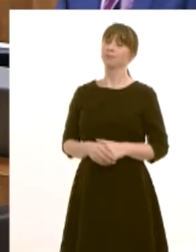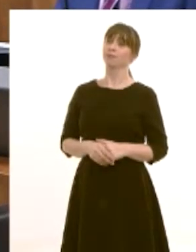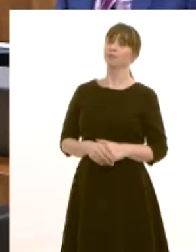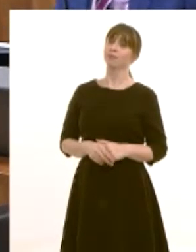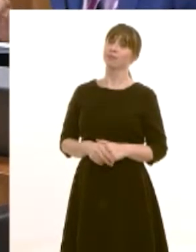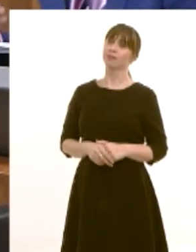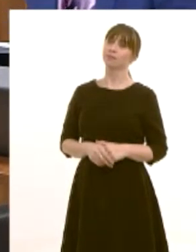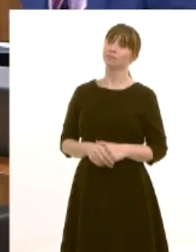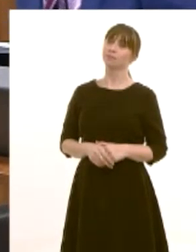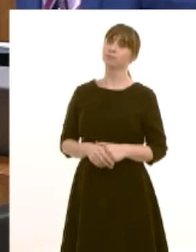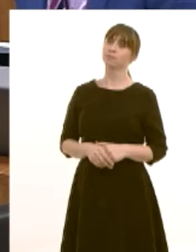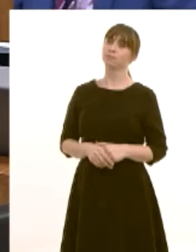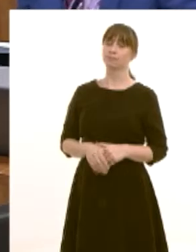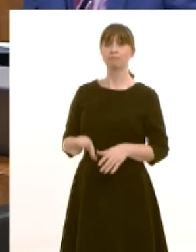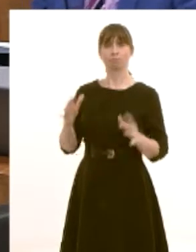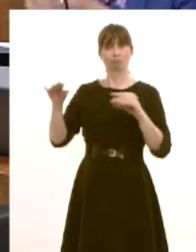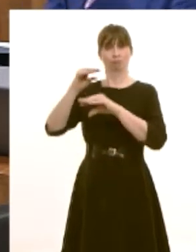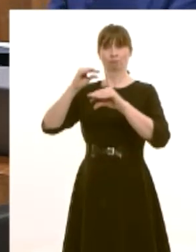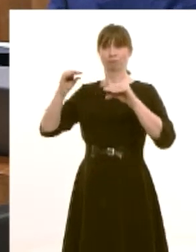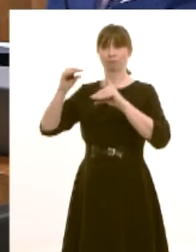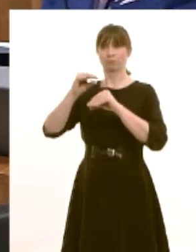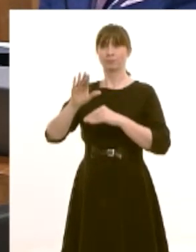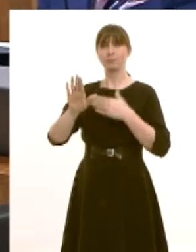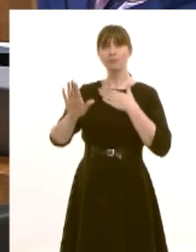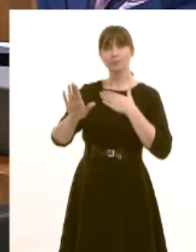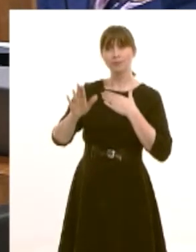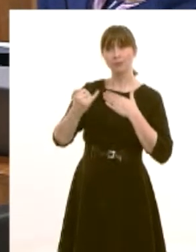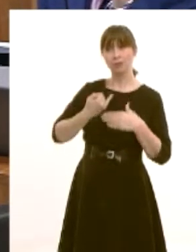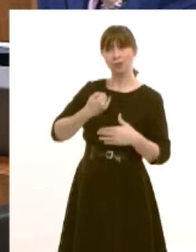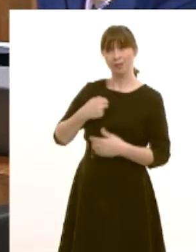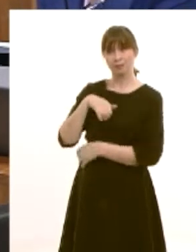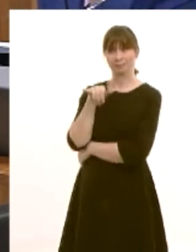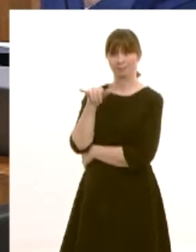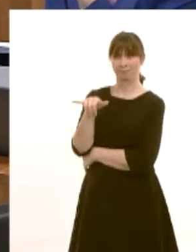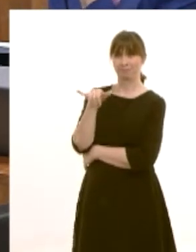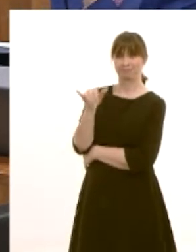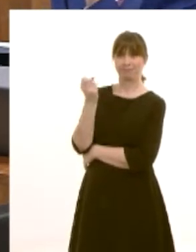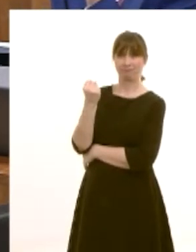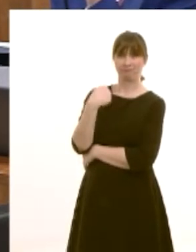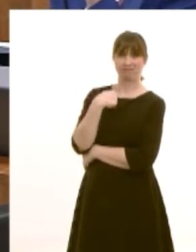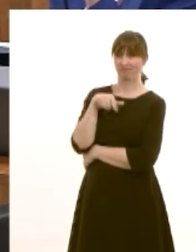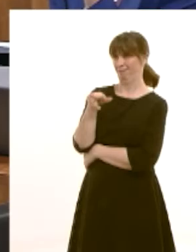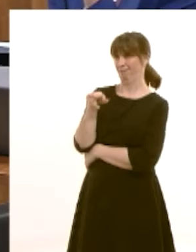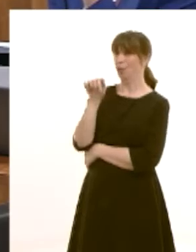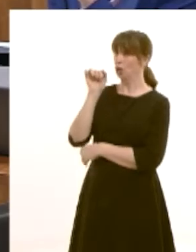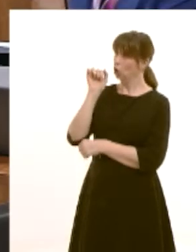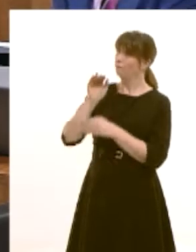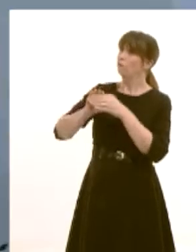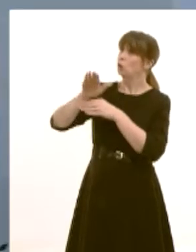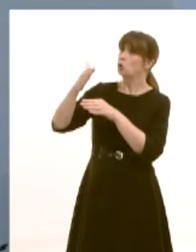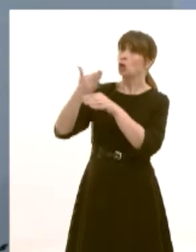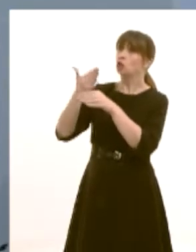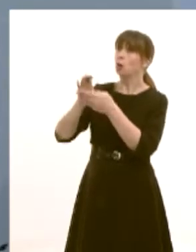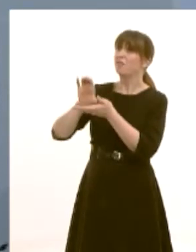the member will have to forgive my skepticism because he represents a party that got rid of the future jobs fund